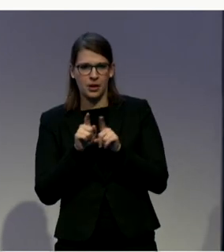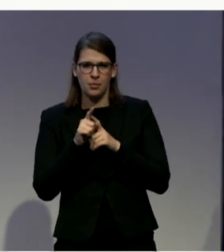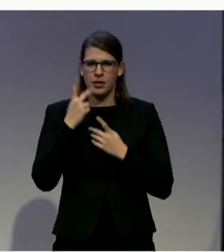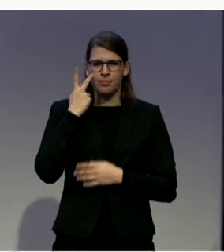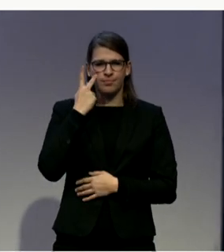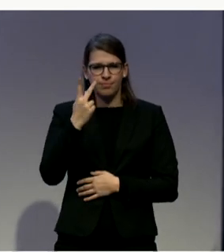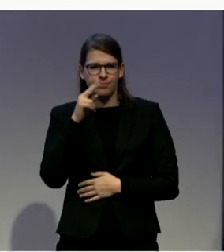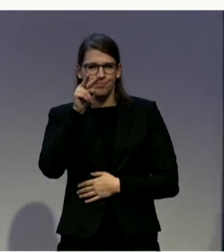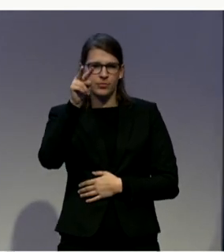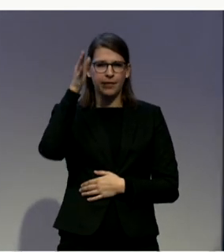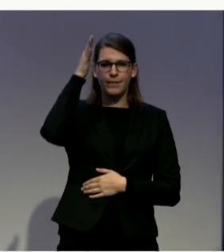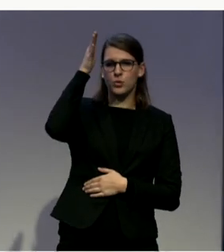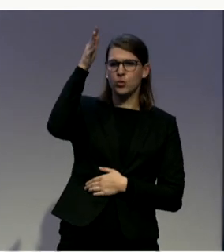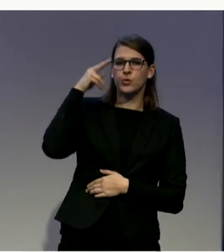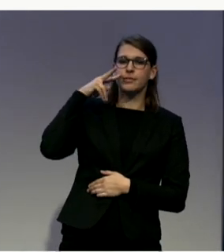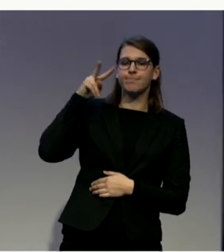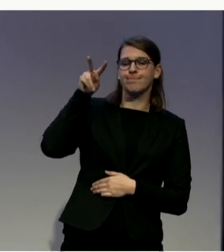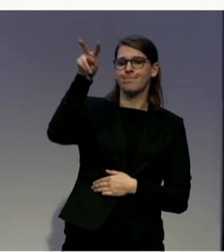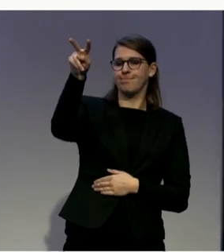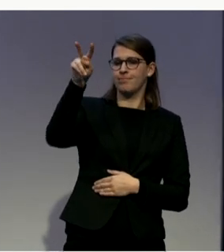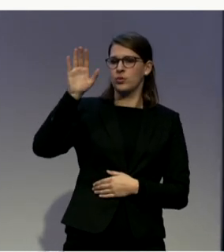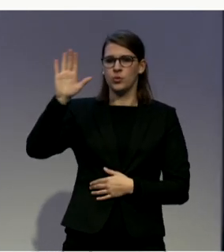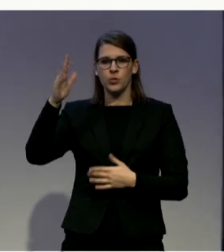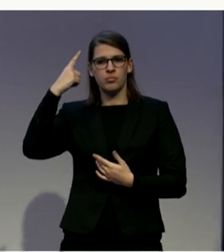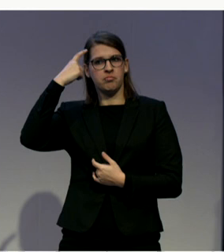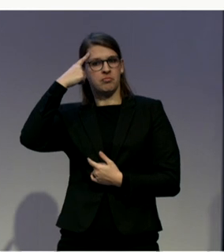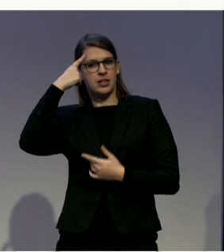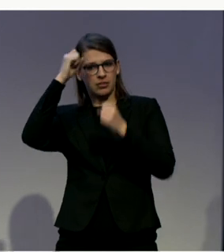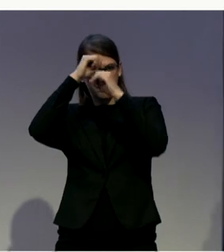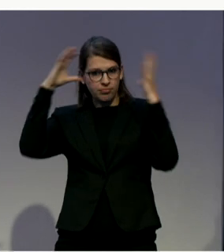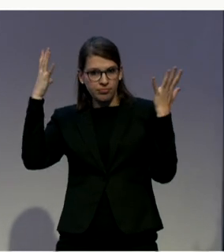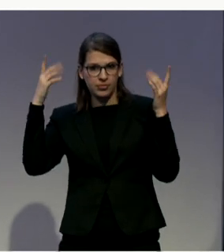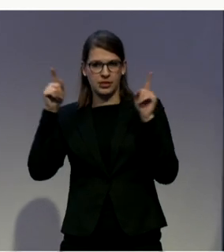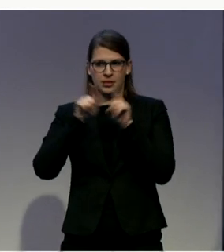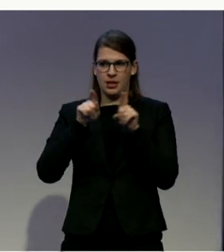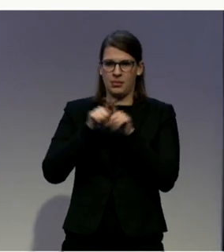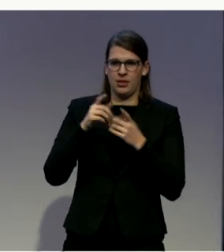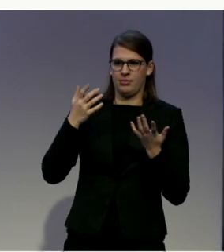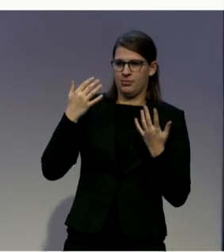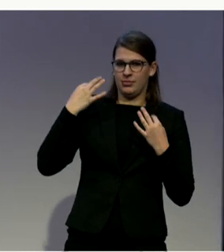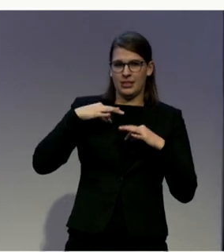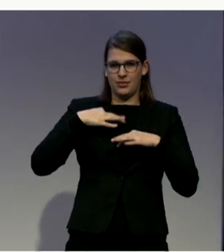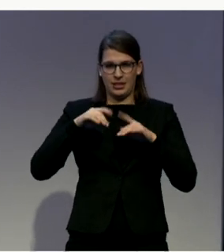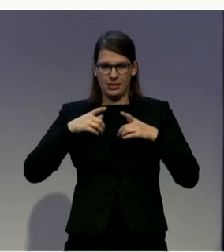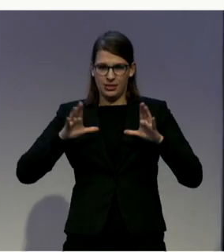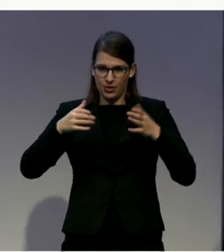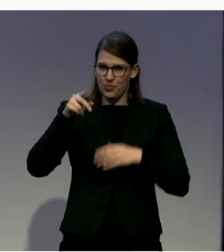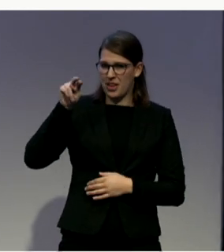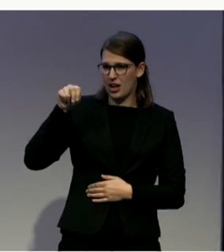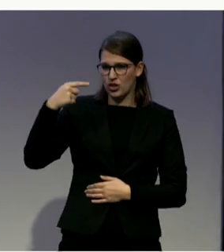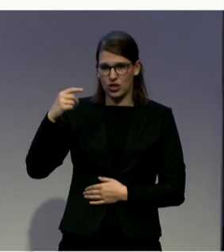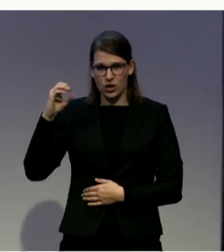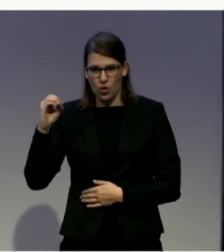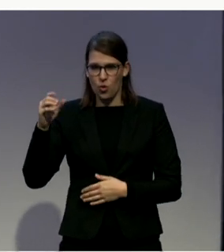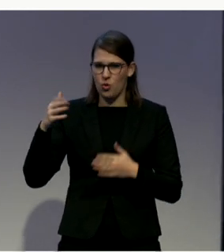of the role of the civil society and NGOs to help continue with your work?